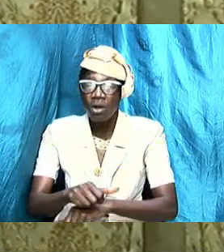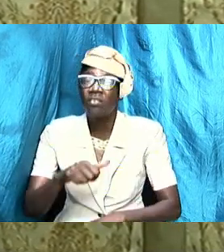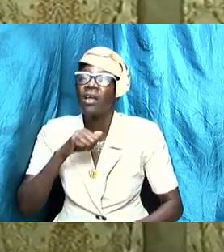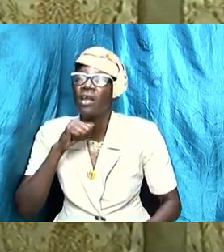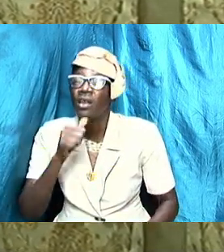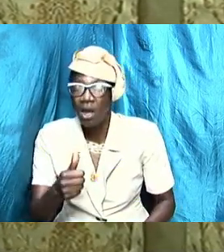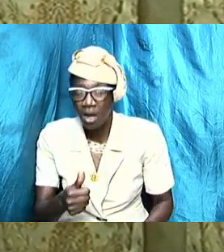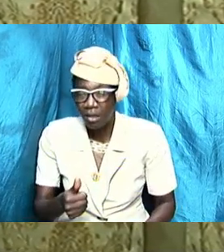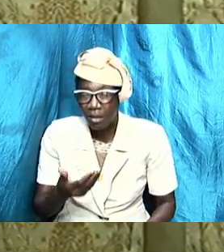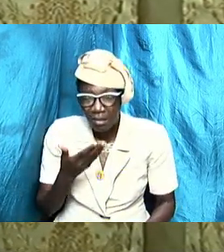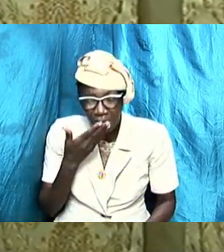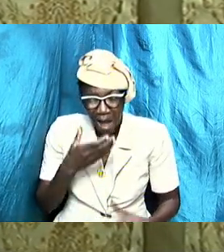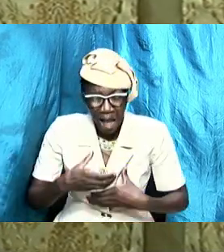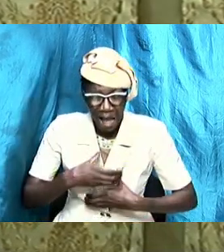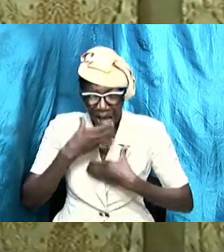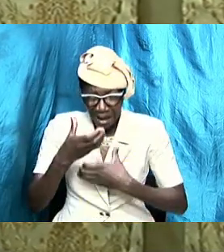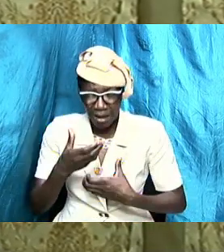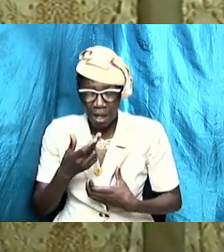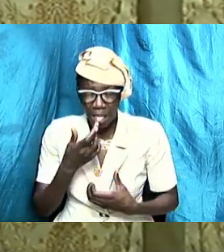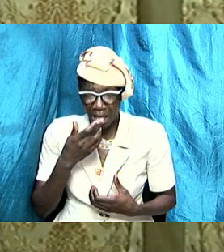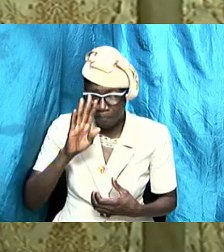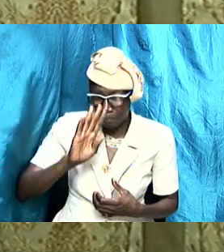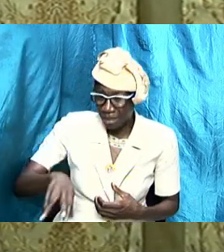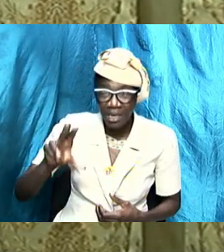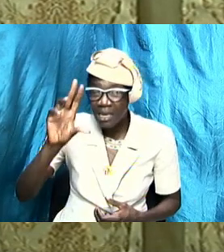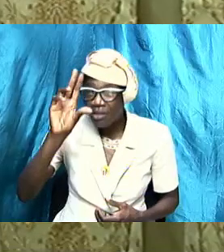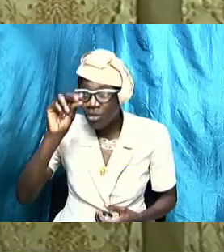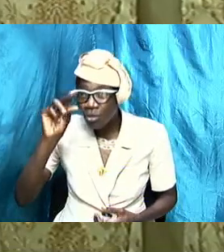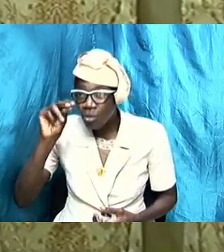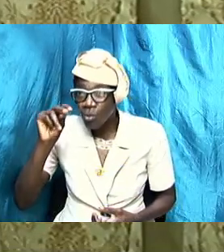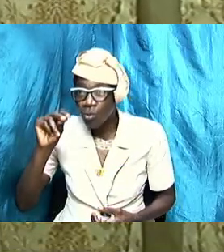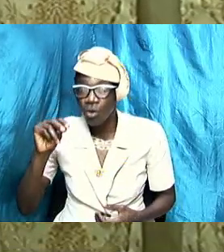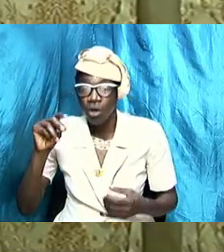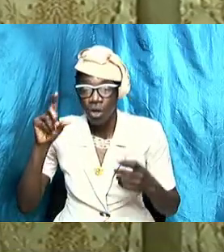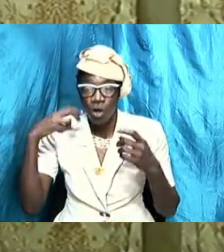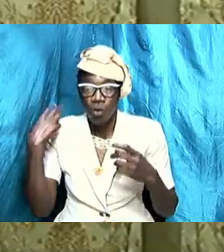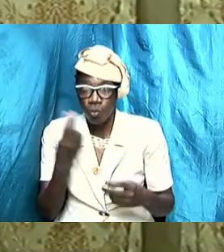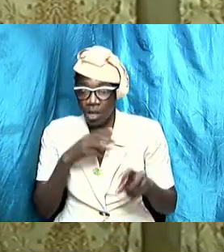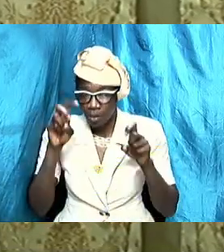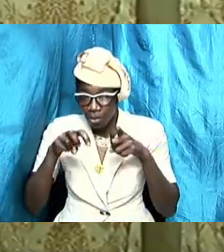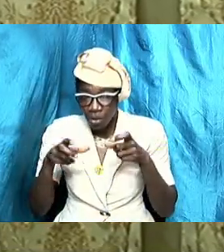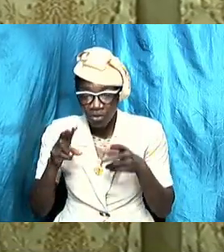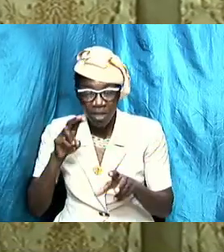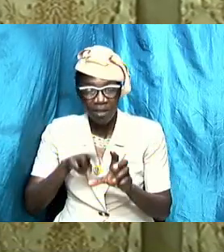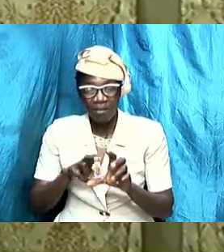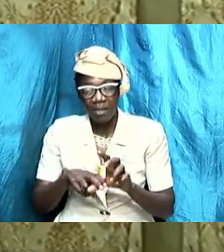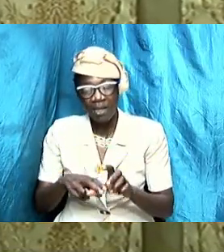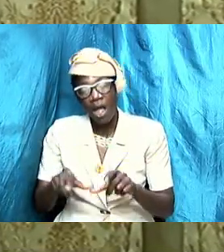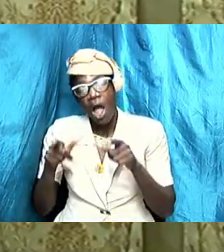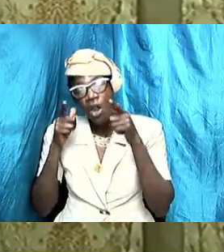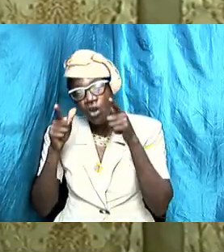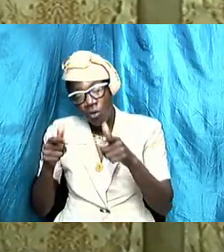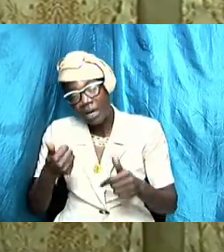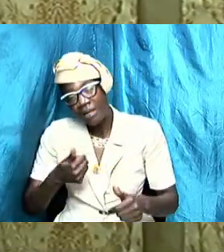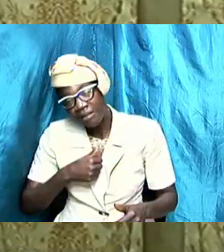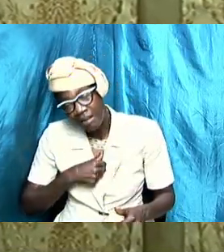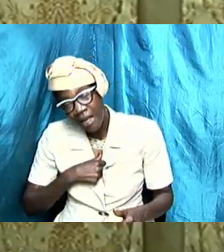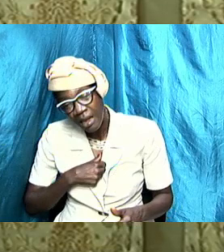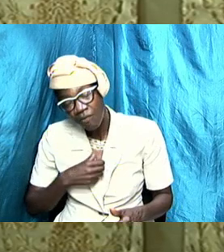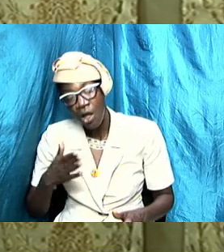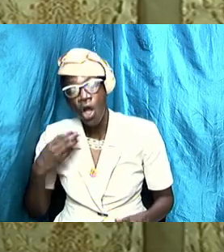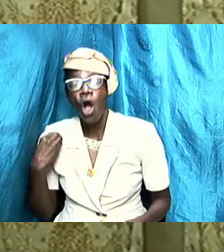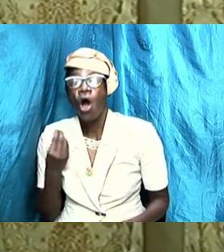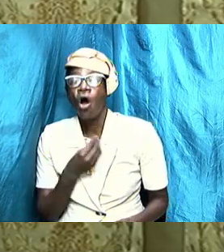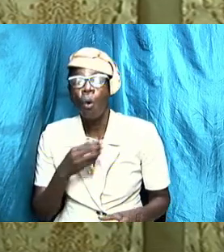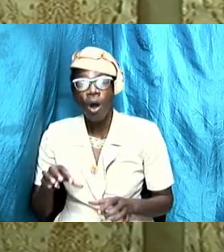accept what we want we must sit back and look at ourselves and look at our relationship and determine